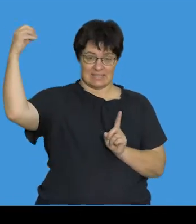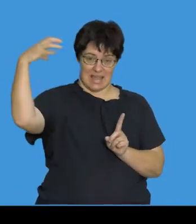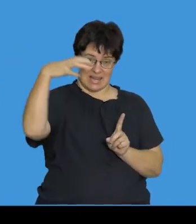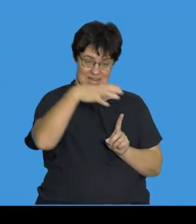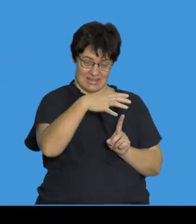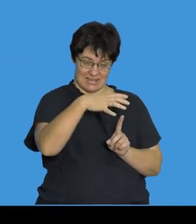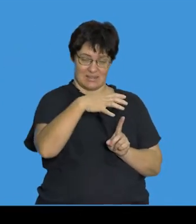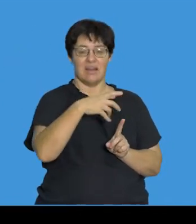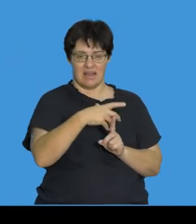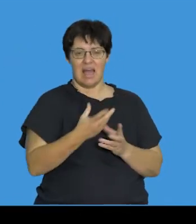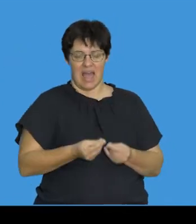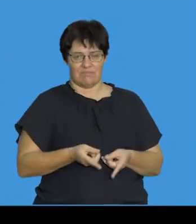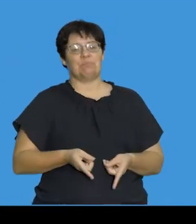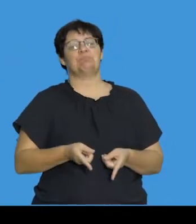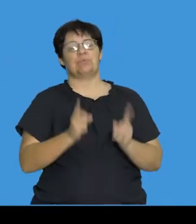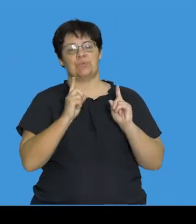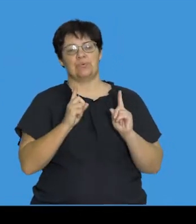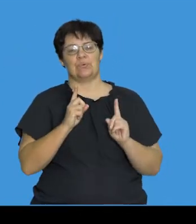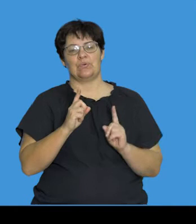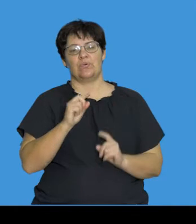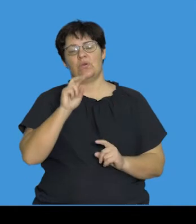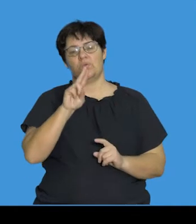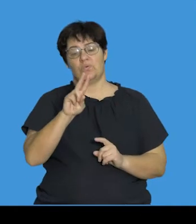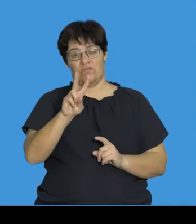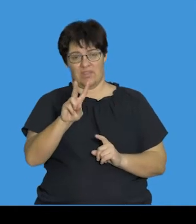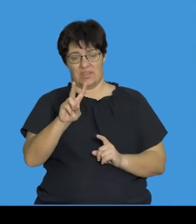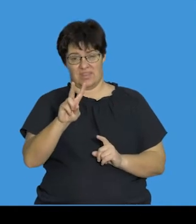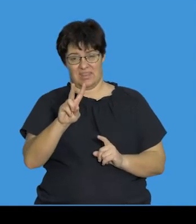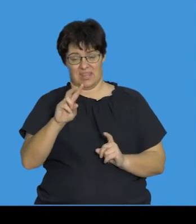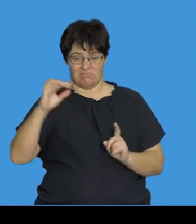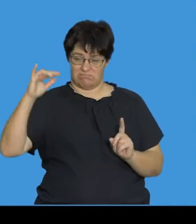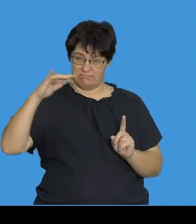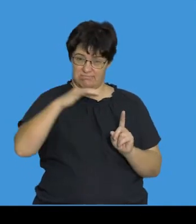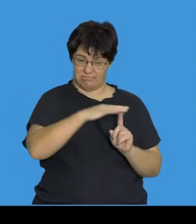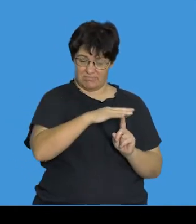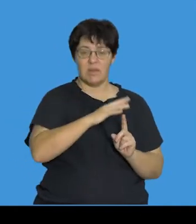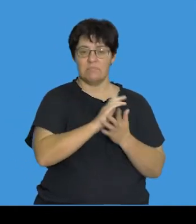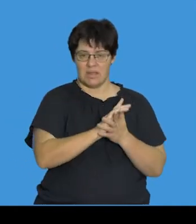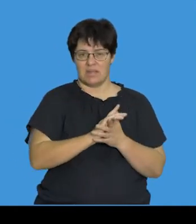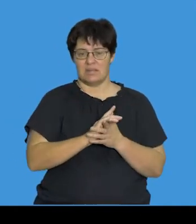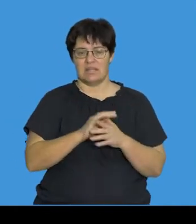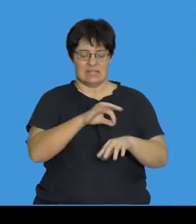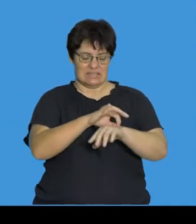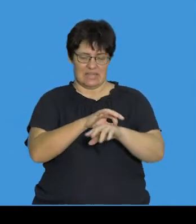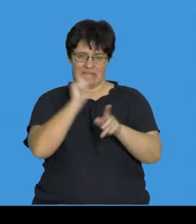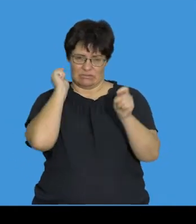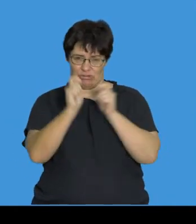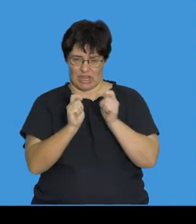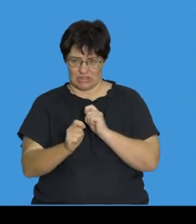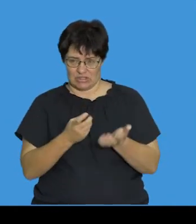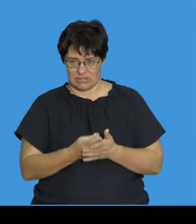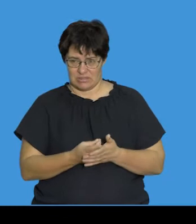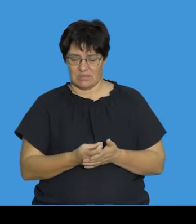radiation produces certain harmful ultraviolet radiations that can cause certain changes in our skin cells,